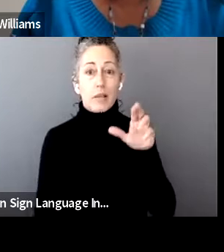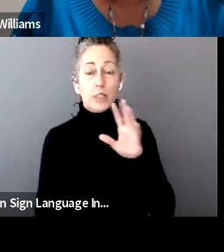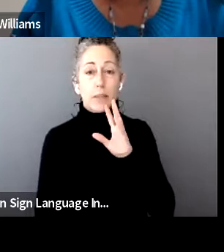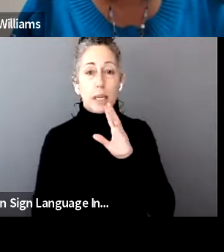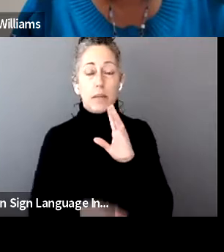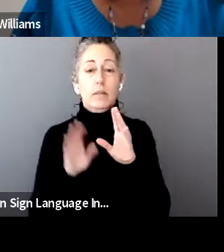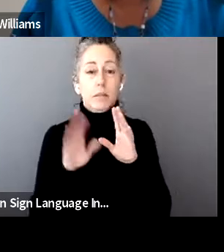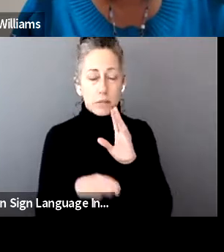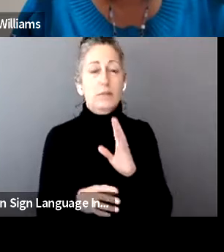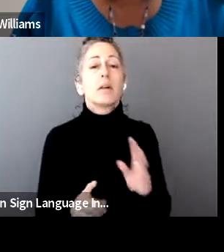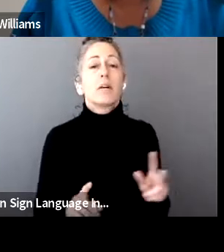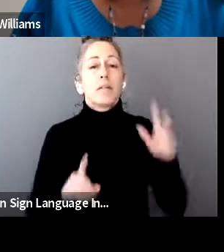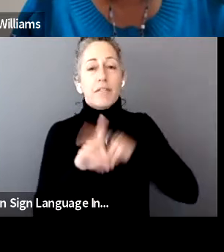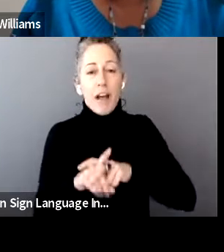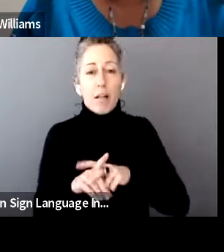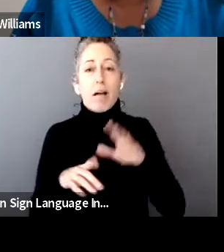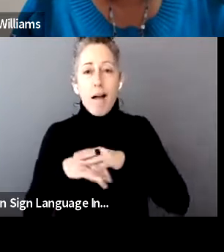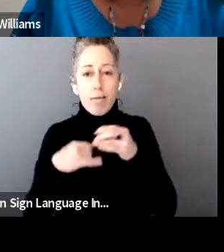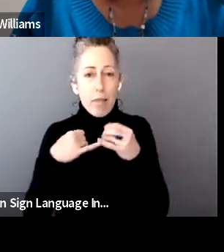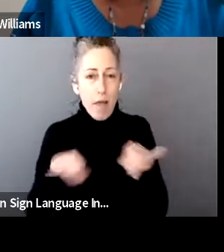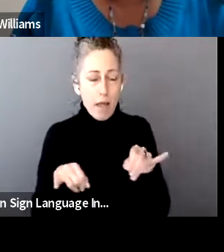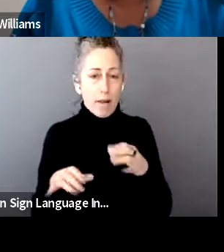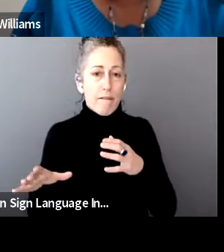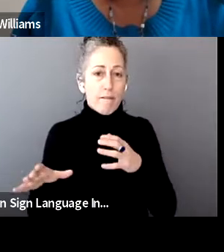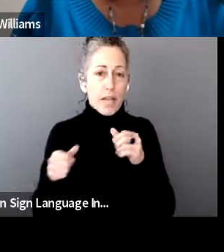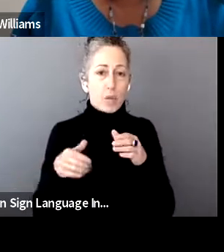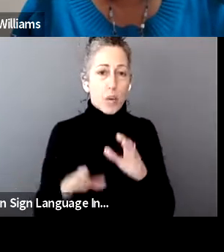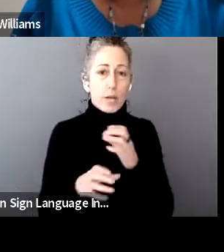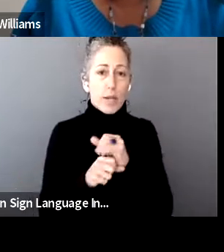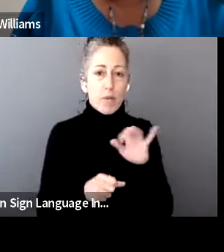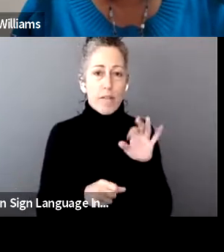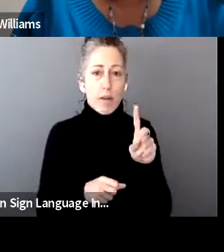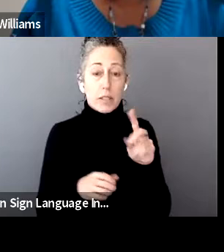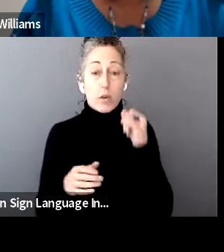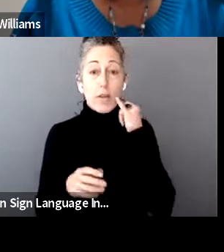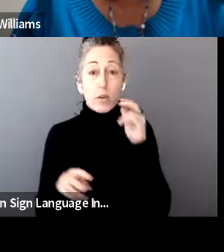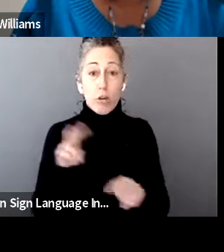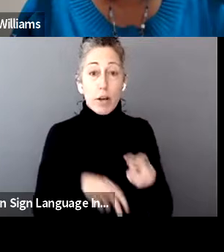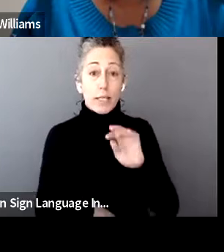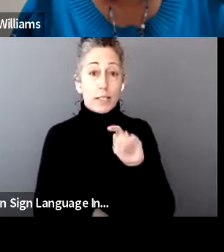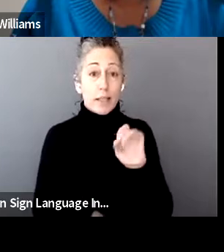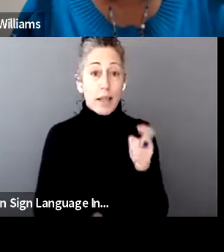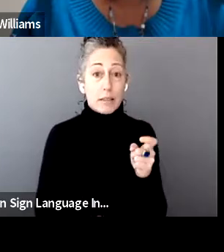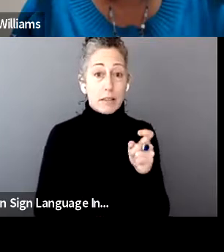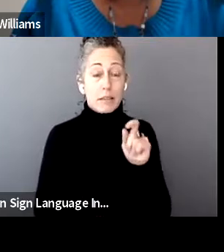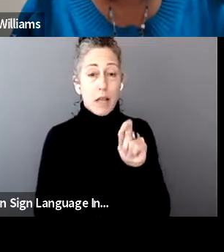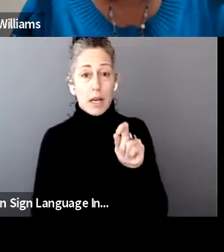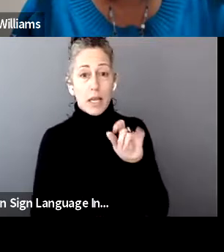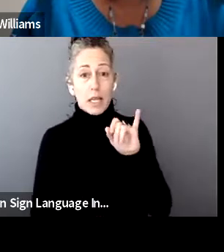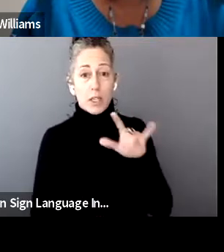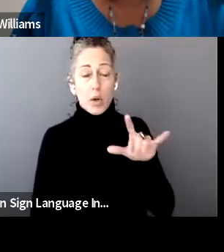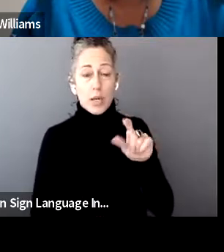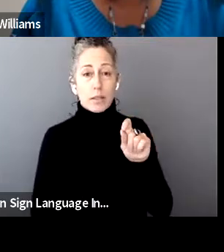and fastest way to get your refund. And if you go to our website at tax.illinois.gov, we have a